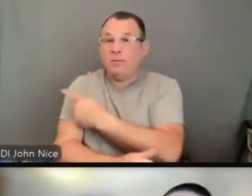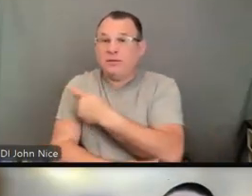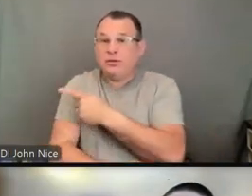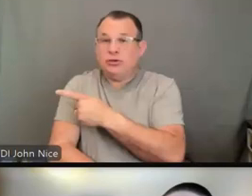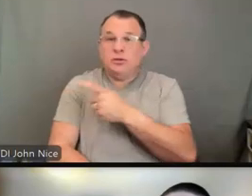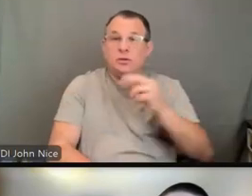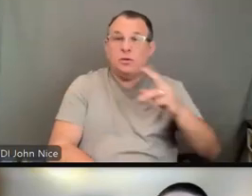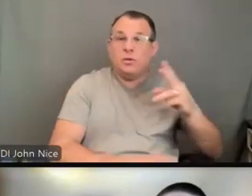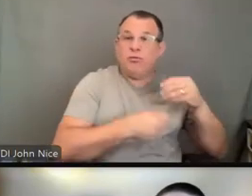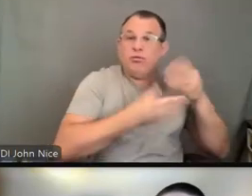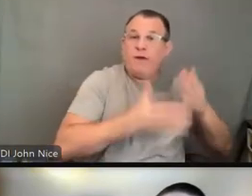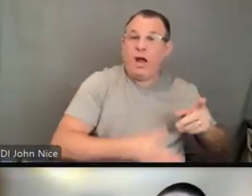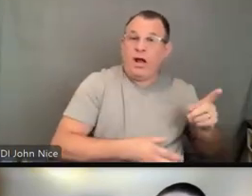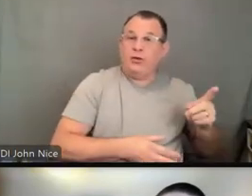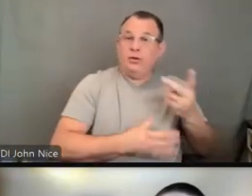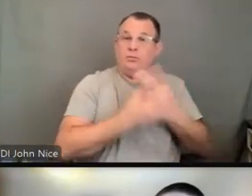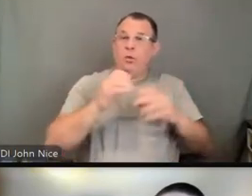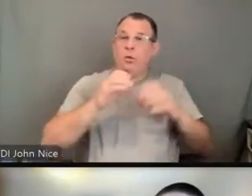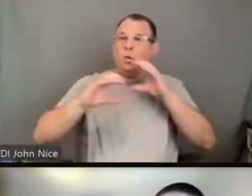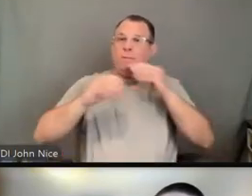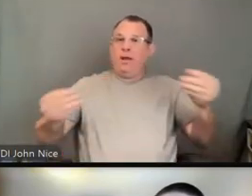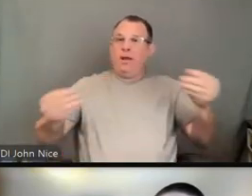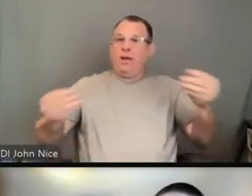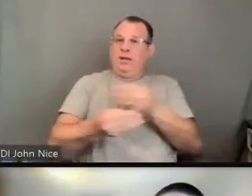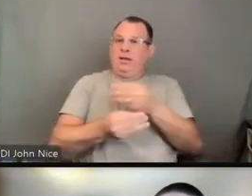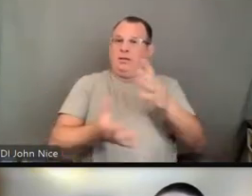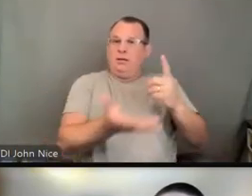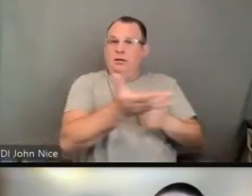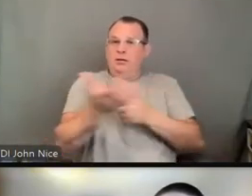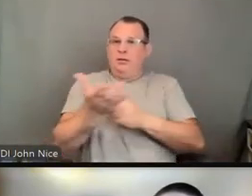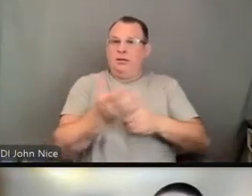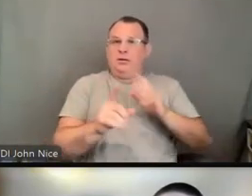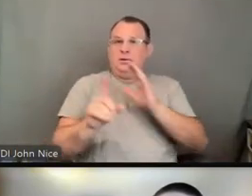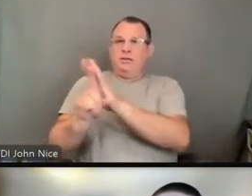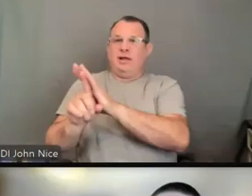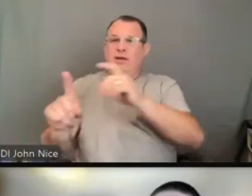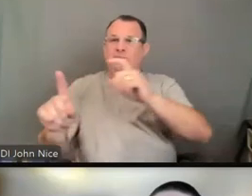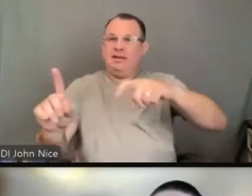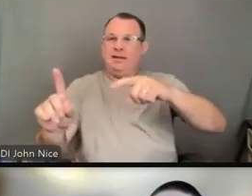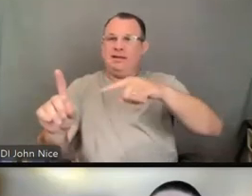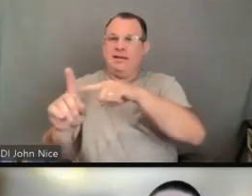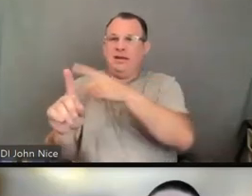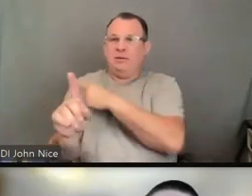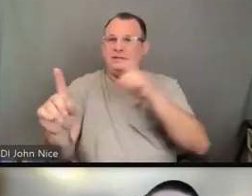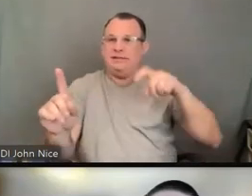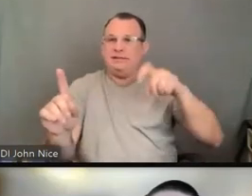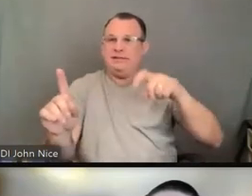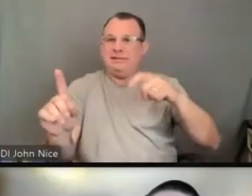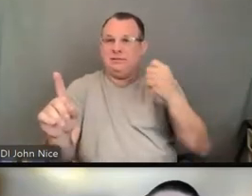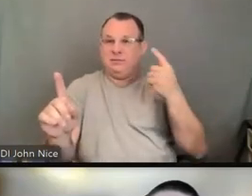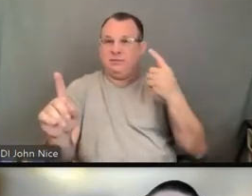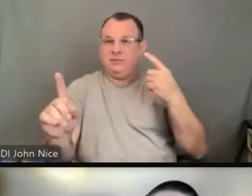what the communication needs are for the patient. During that consultation